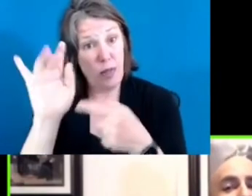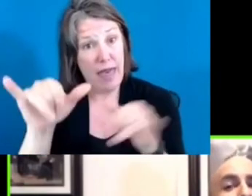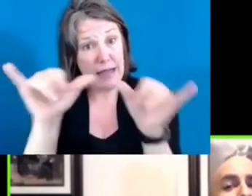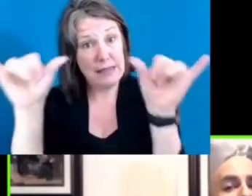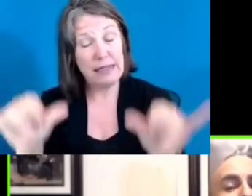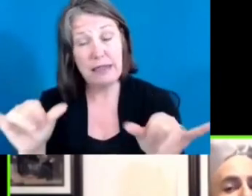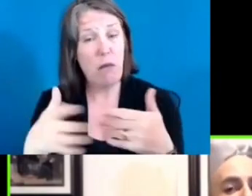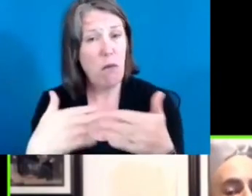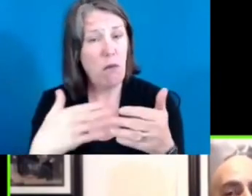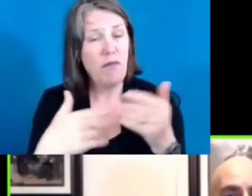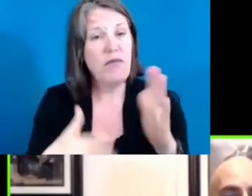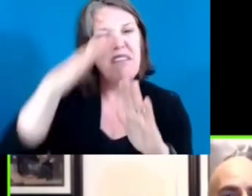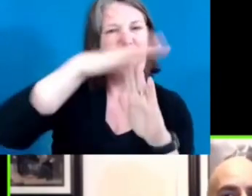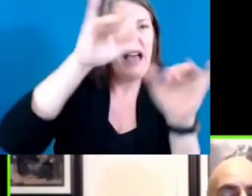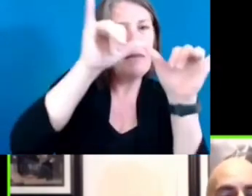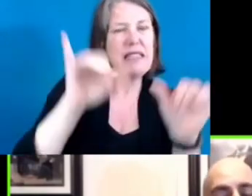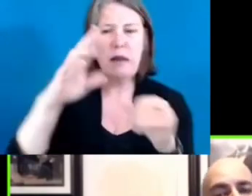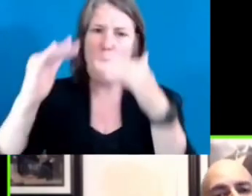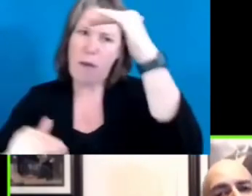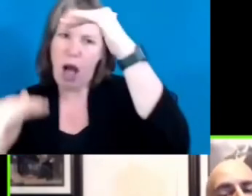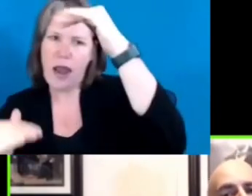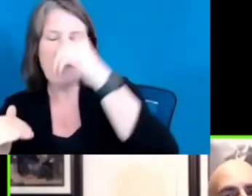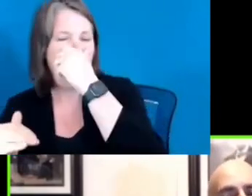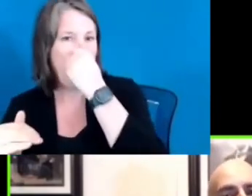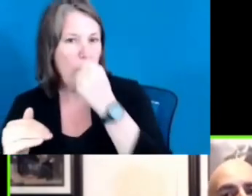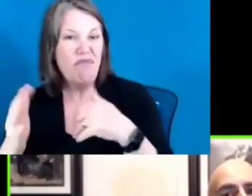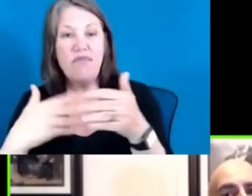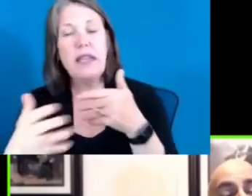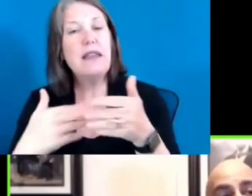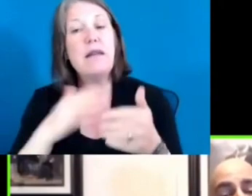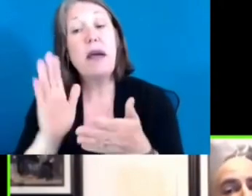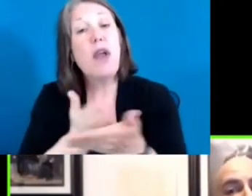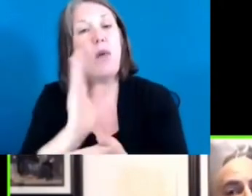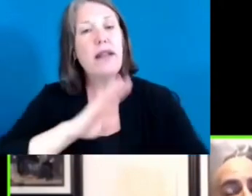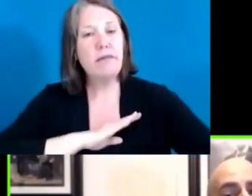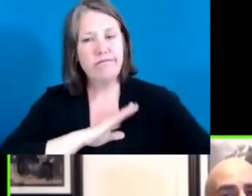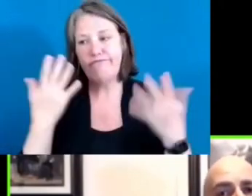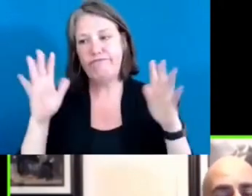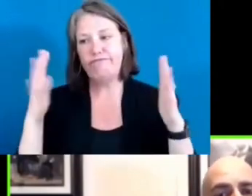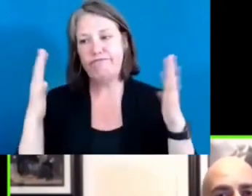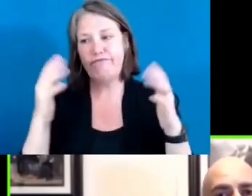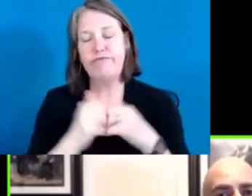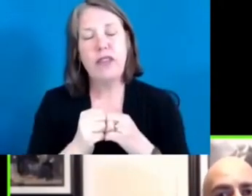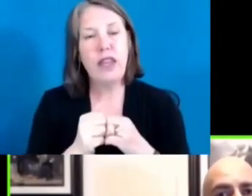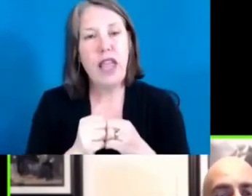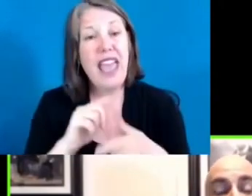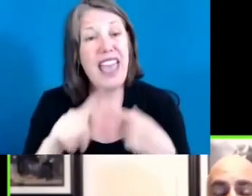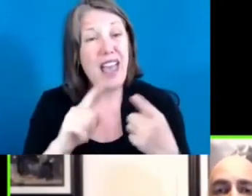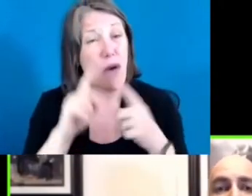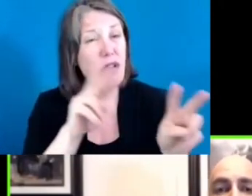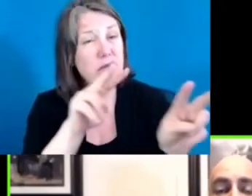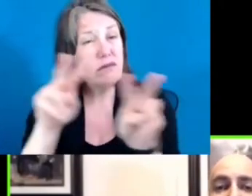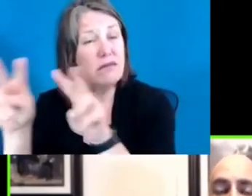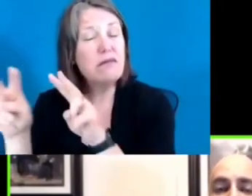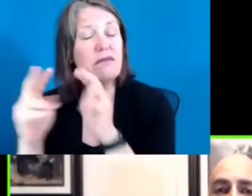doesn't matter. Their rights have been met. And when we looked around the country, it turns out some other states have updated their constitutions to say,